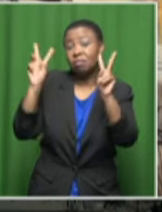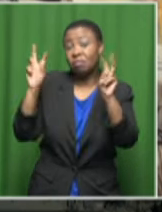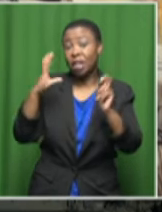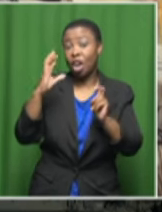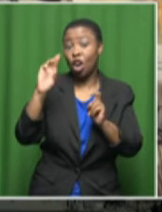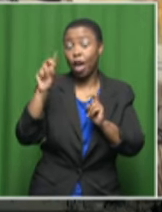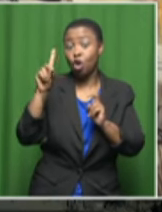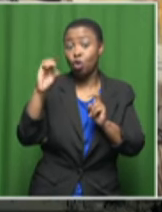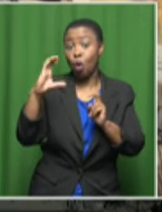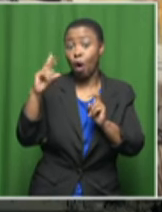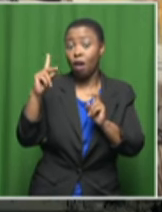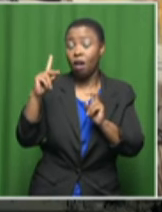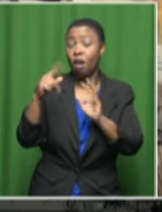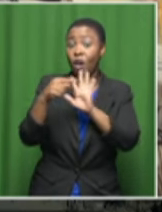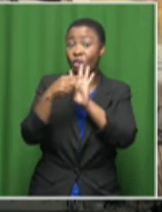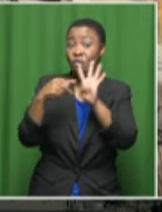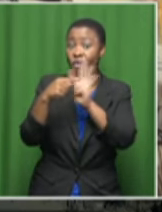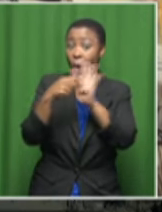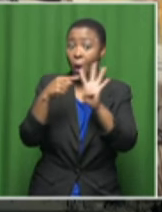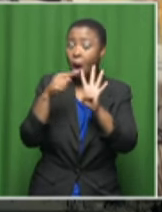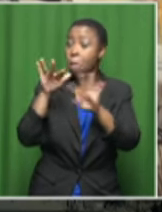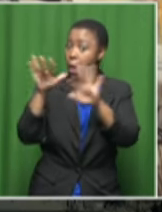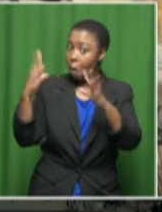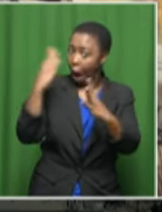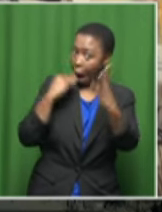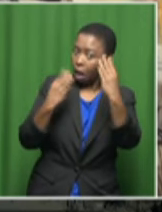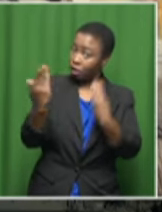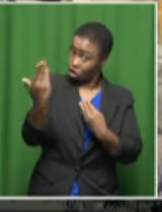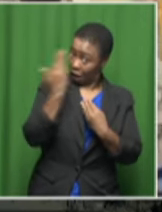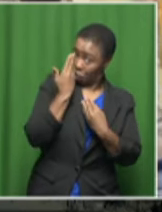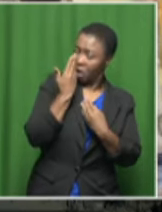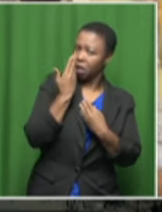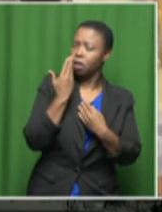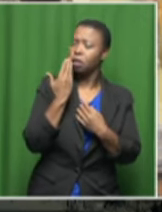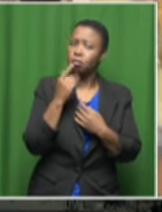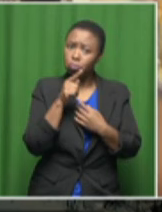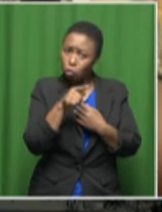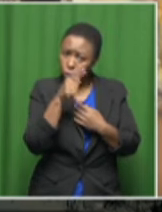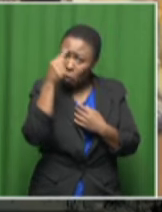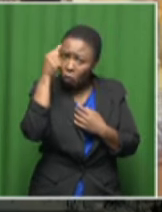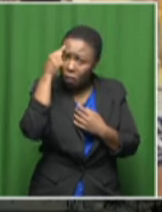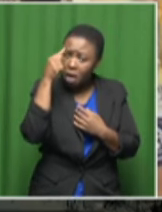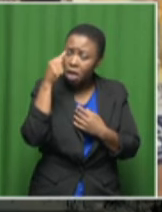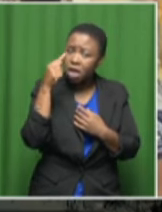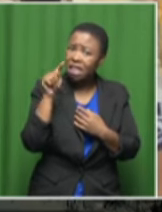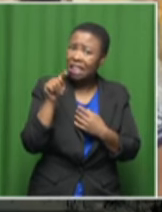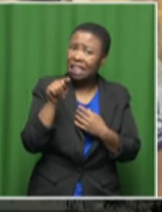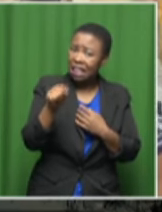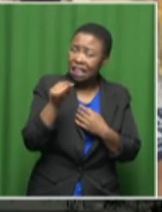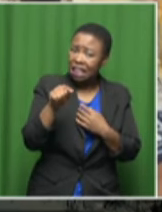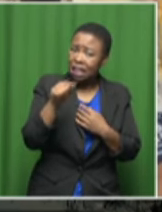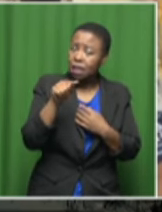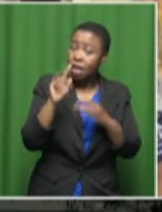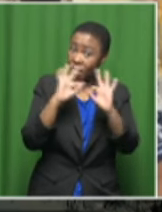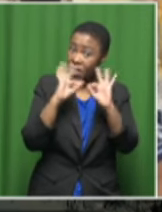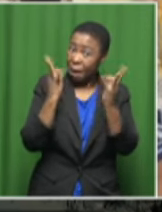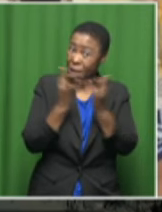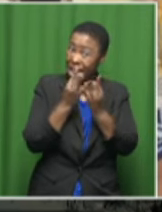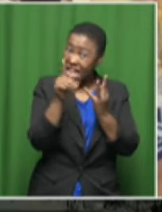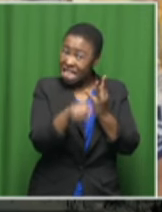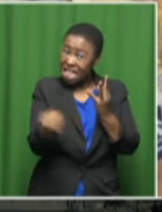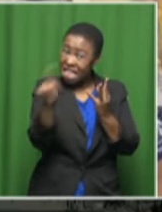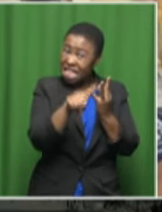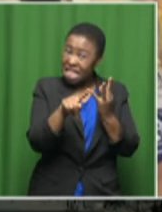people asking, and I've had people ask me that directly, do you think this is as a result of these families being